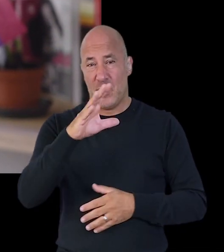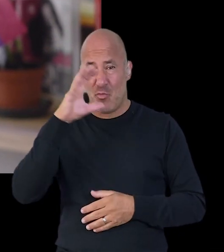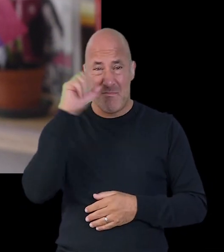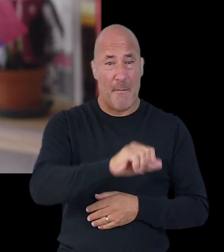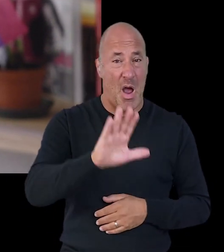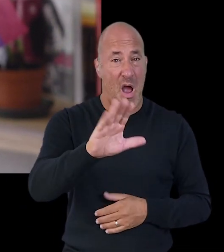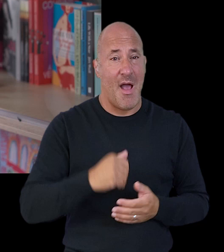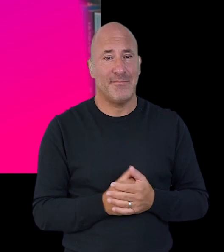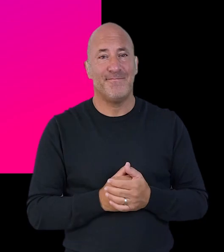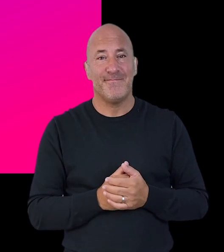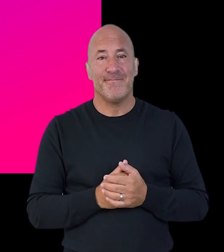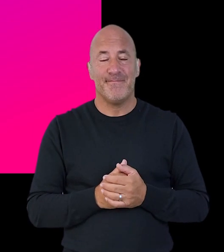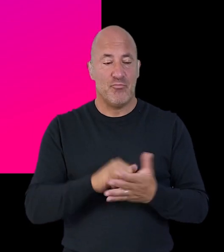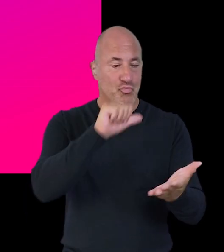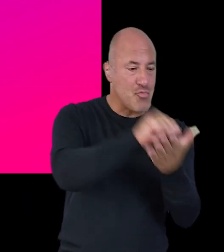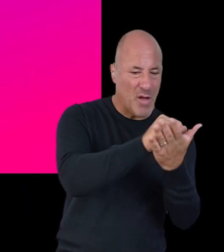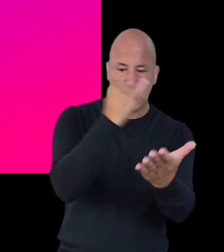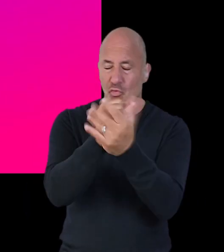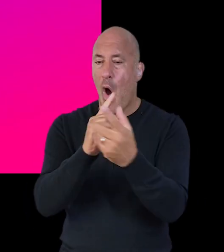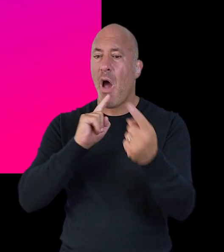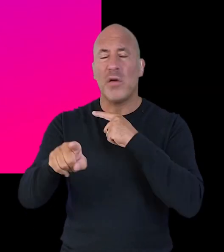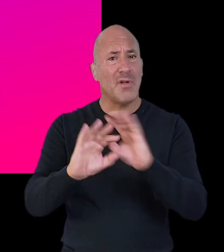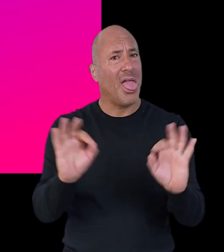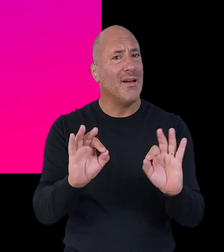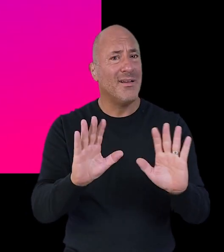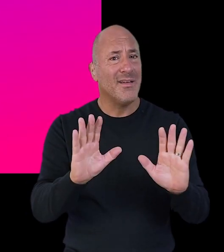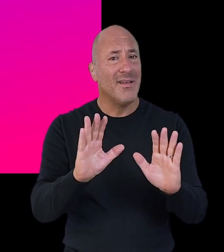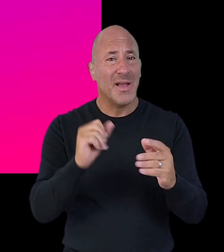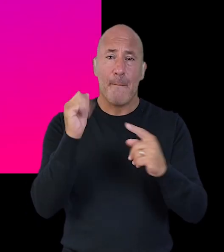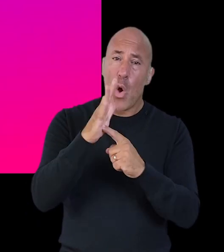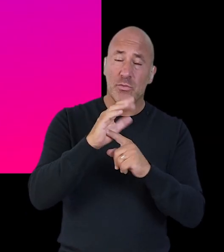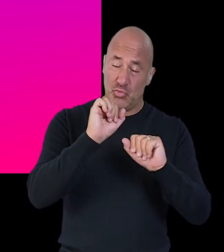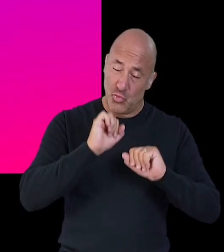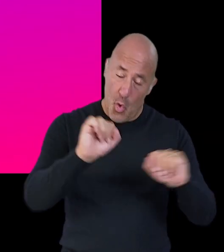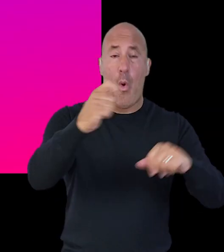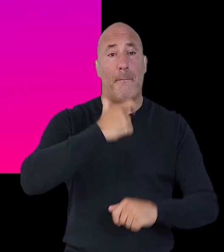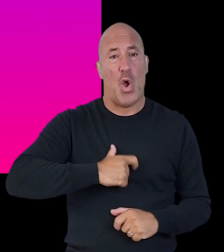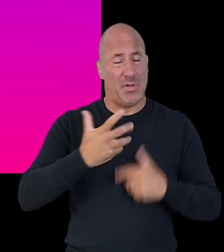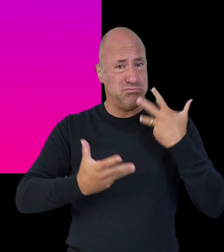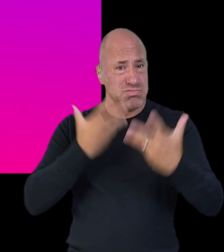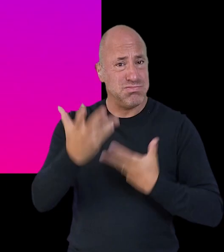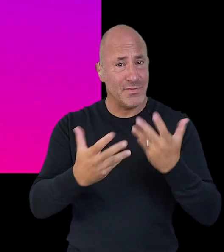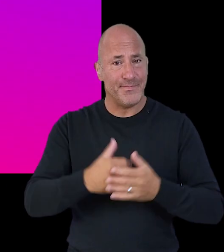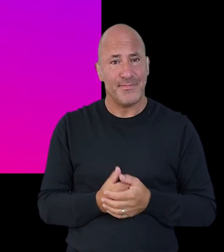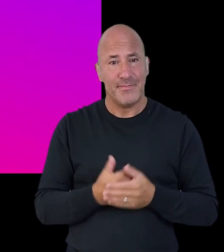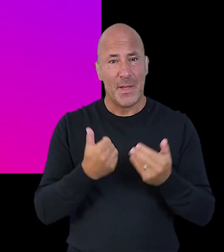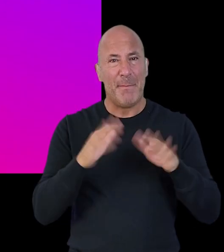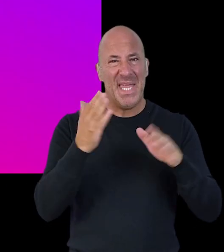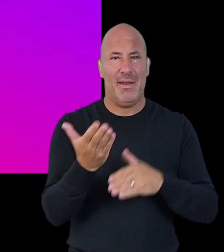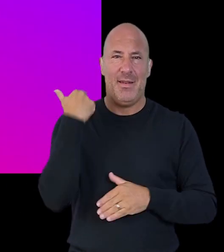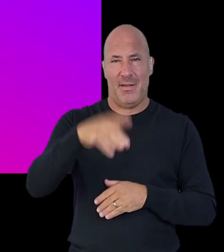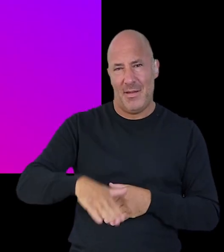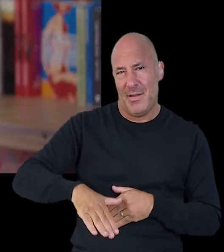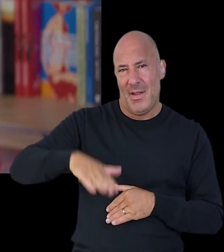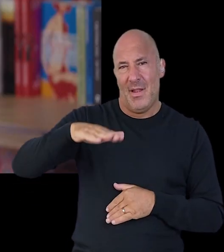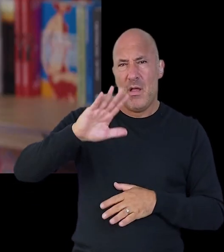important for your interview it is important to remember that there are no wrong or right answers what is important is that you tell your own personal story